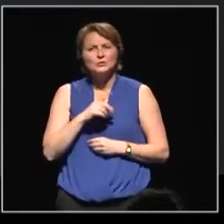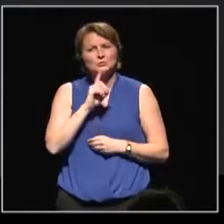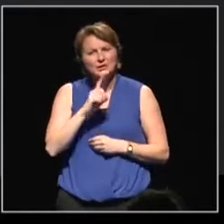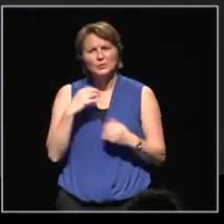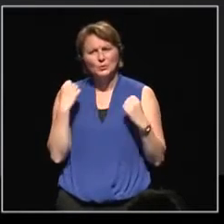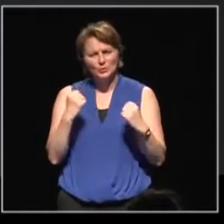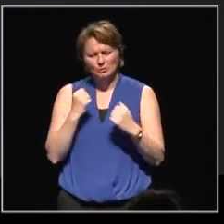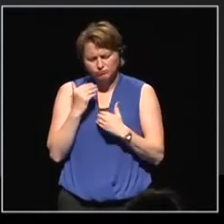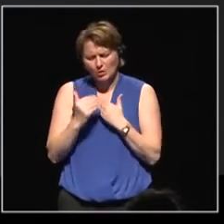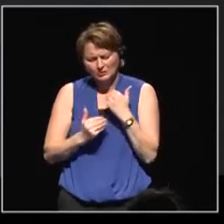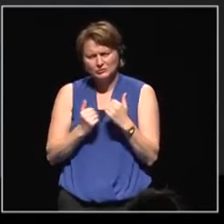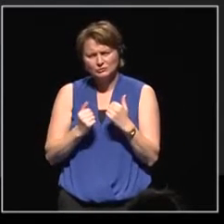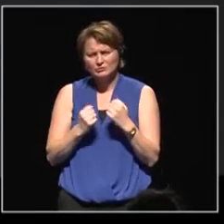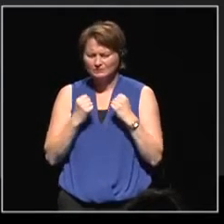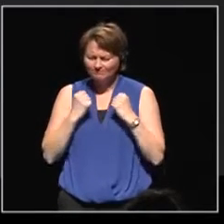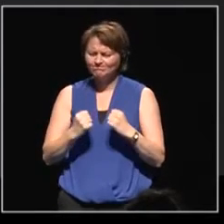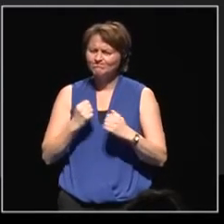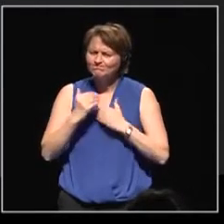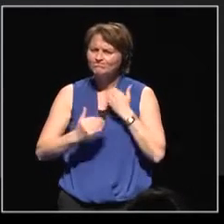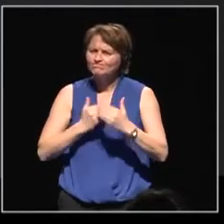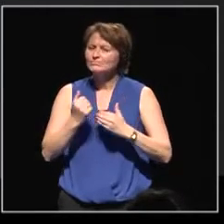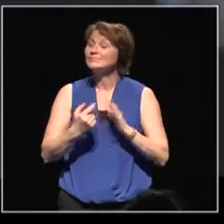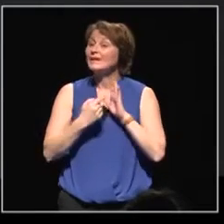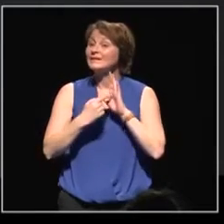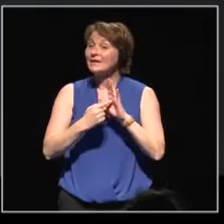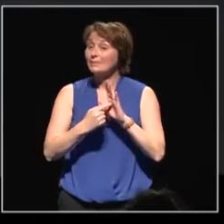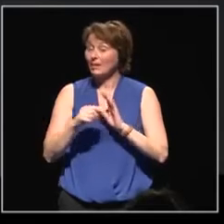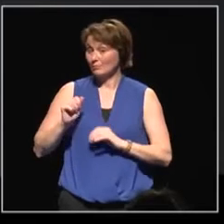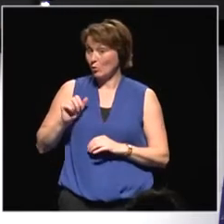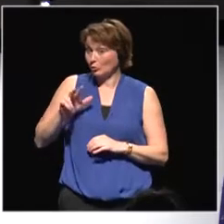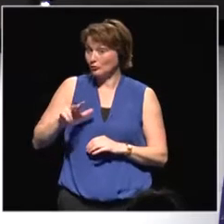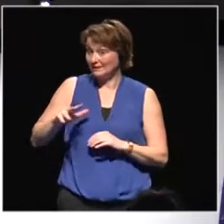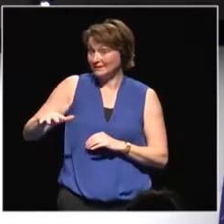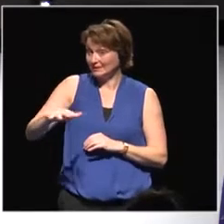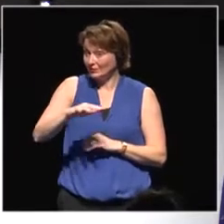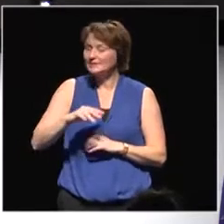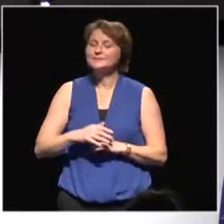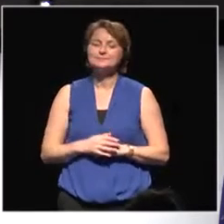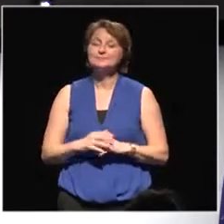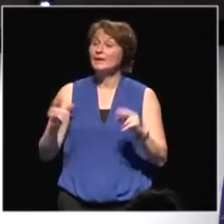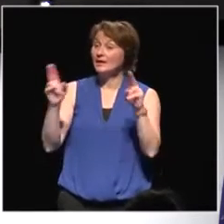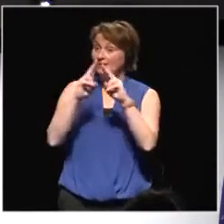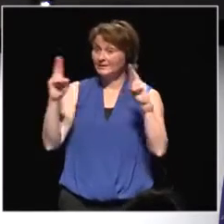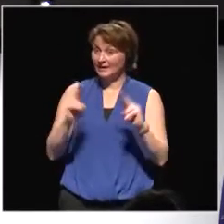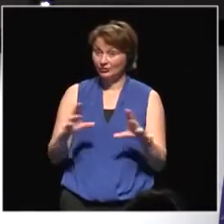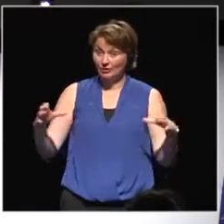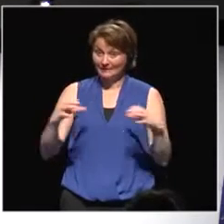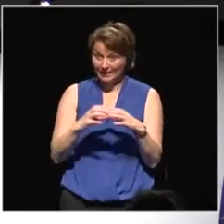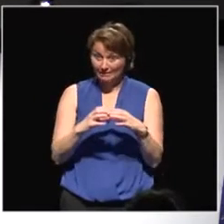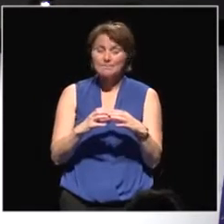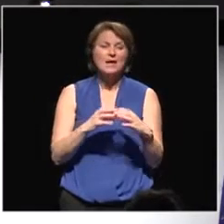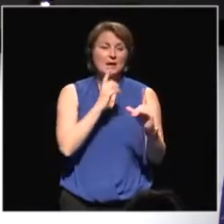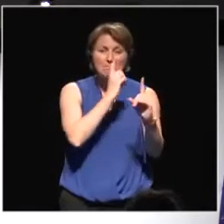in the country concerned. So, just as an example, in the Portuguese case, the international team met with everyone from